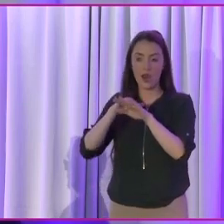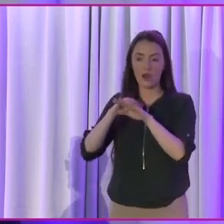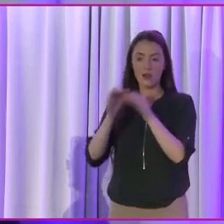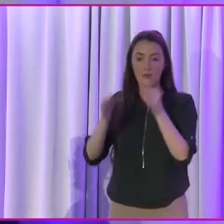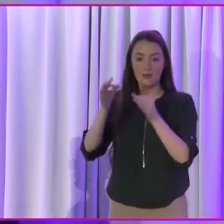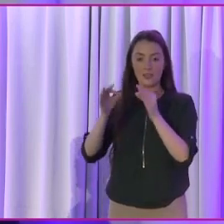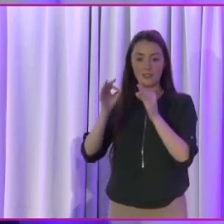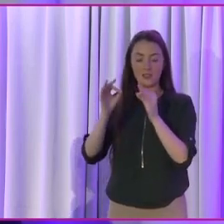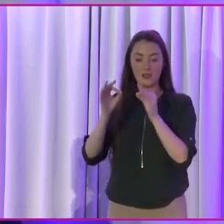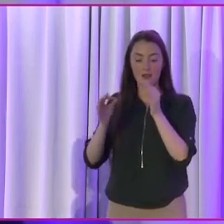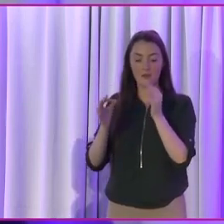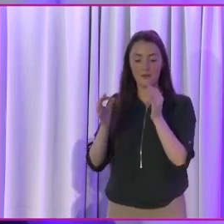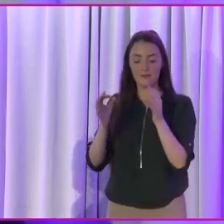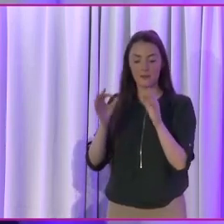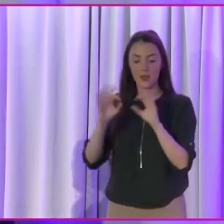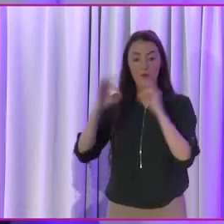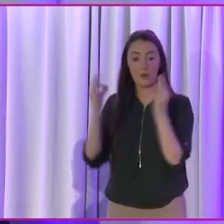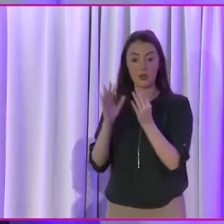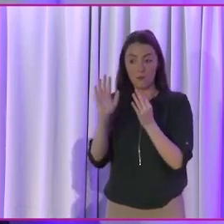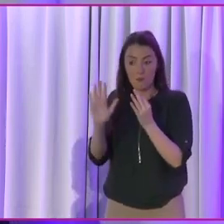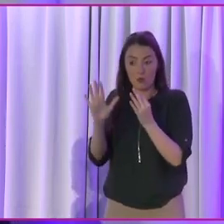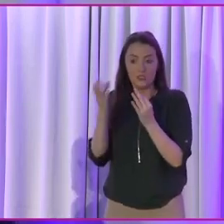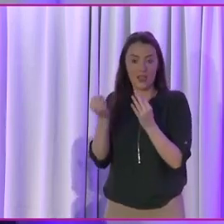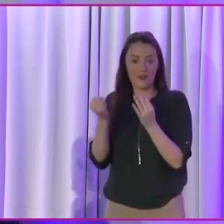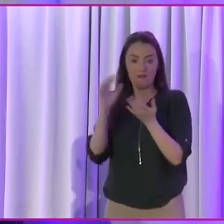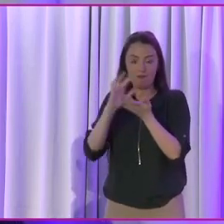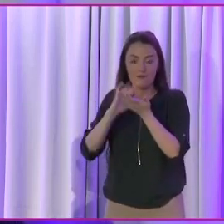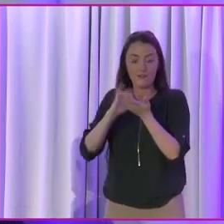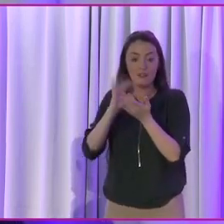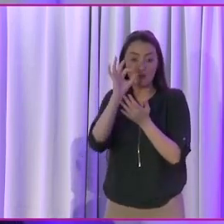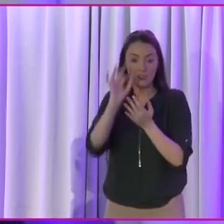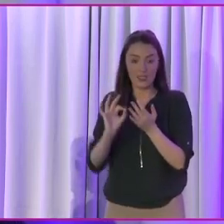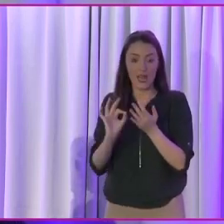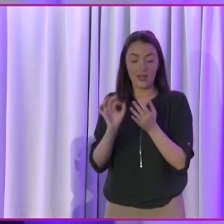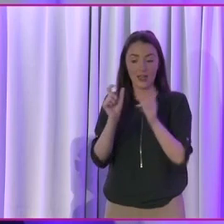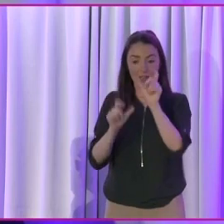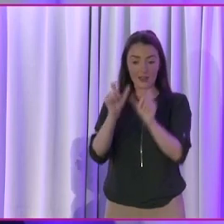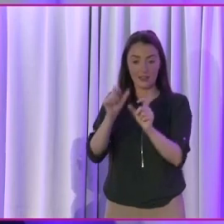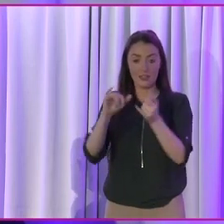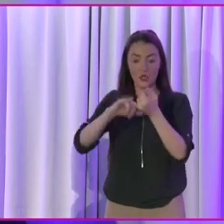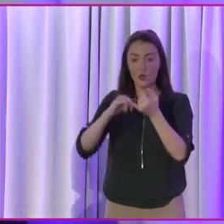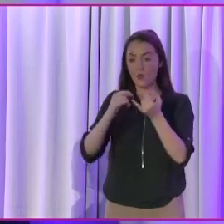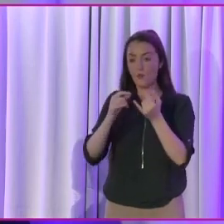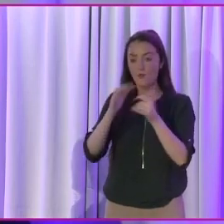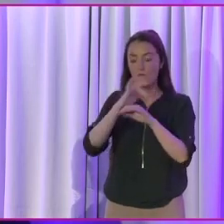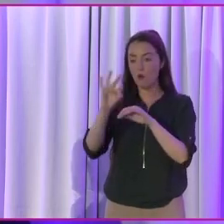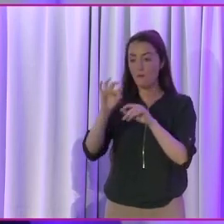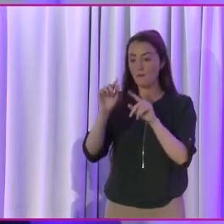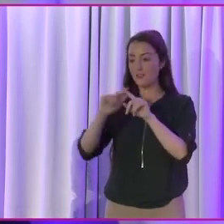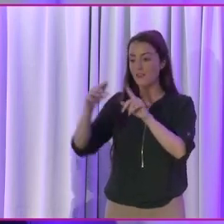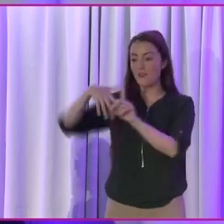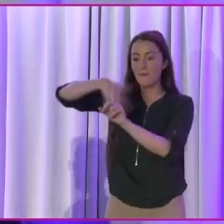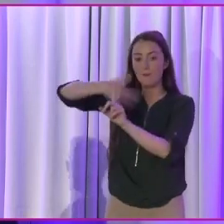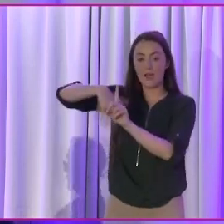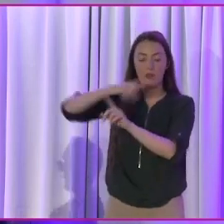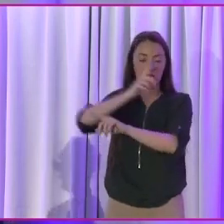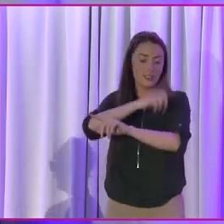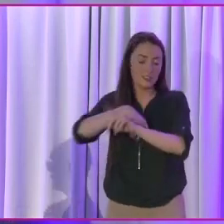to put forward 15% of their candidates who come from a diverse disability,